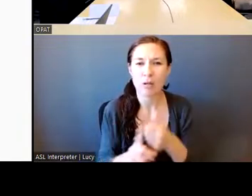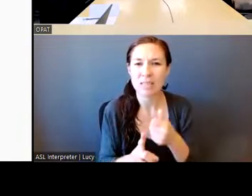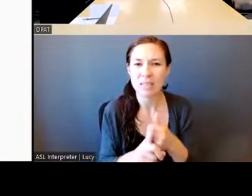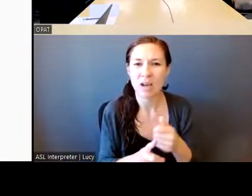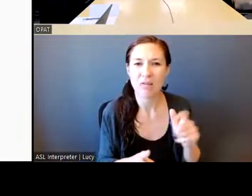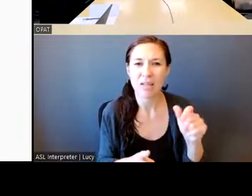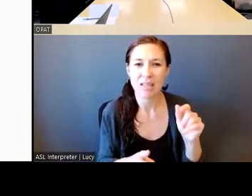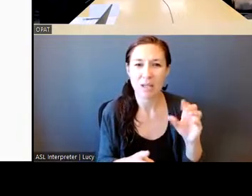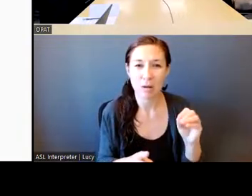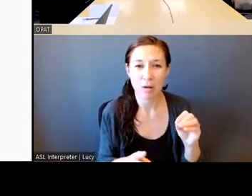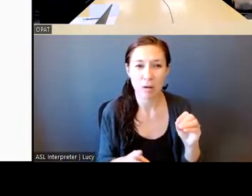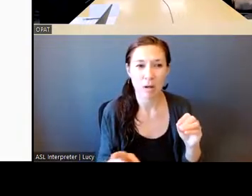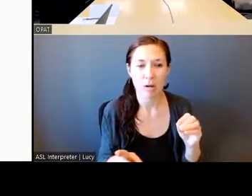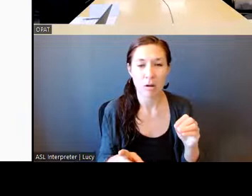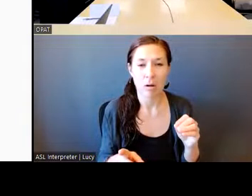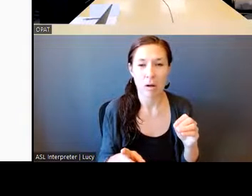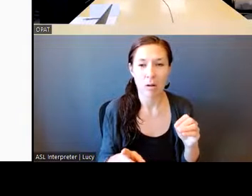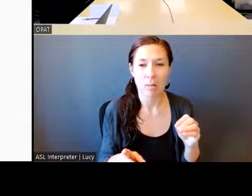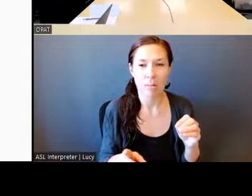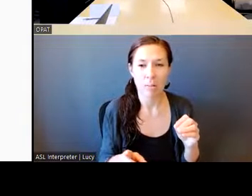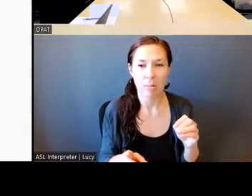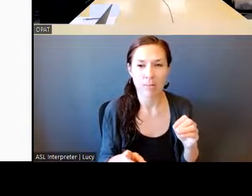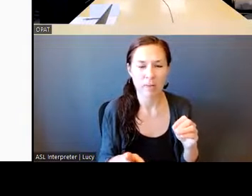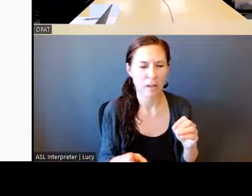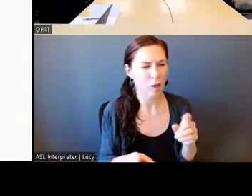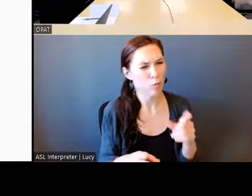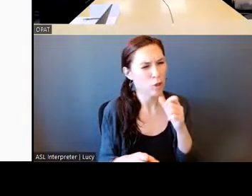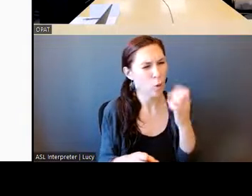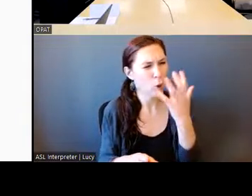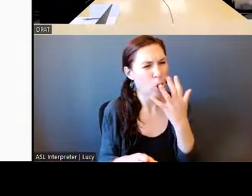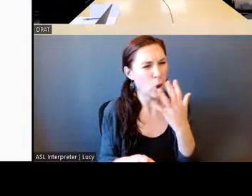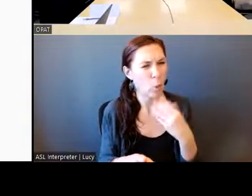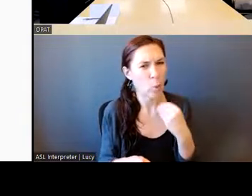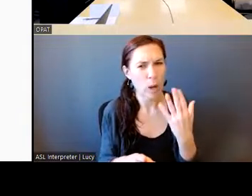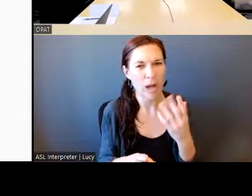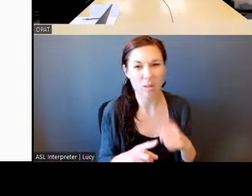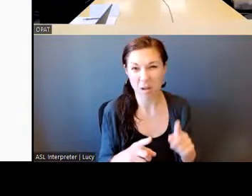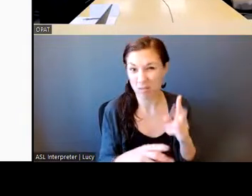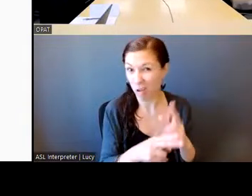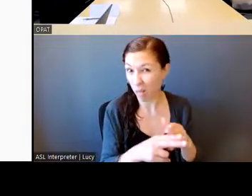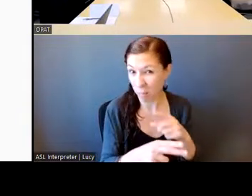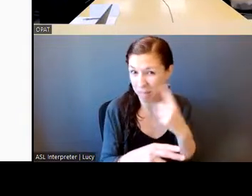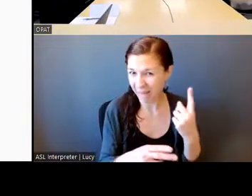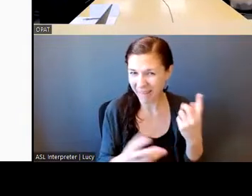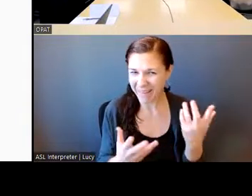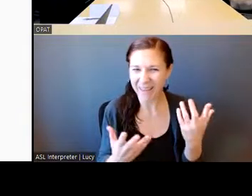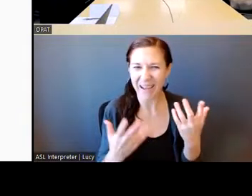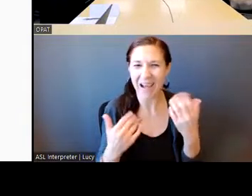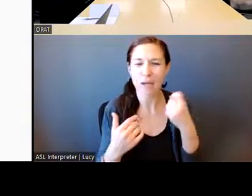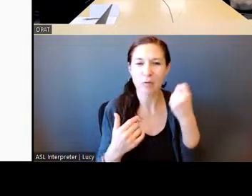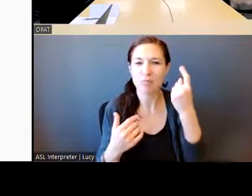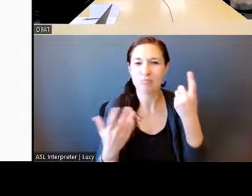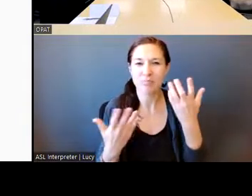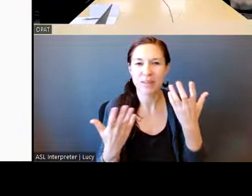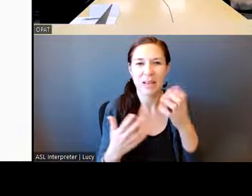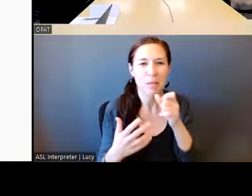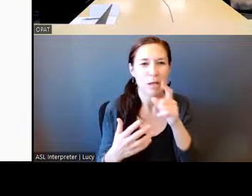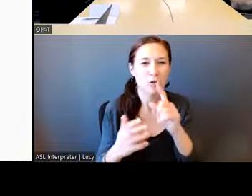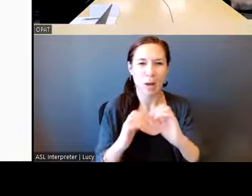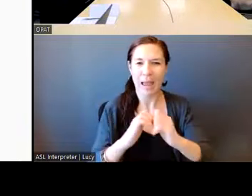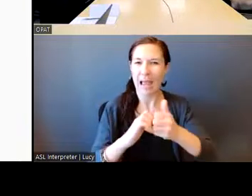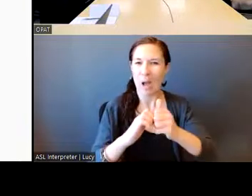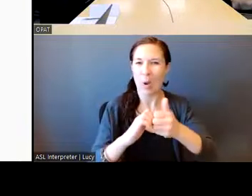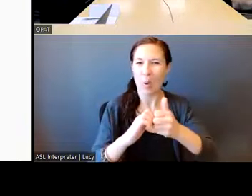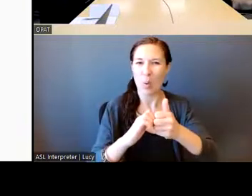not look white, but there's not really a bucket here for them either. So just wasn't sure how, like how it's